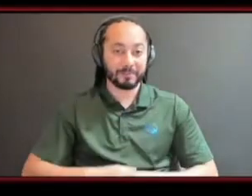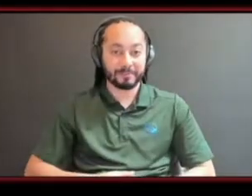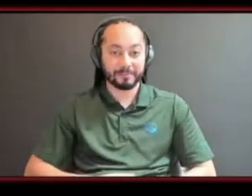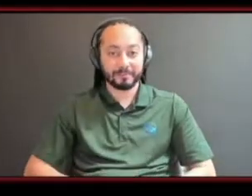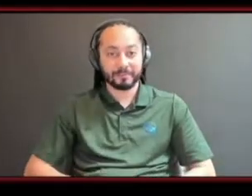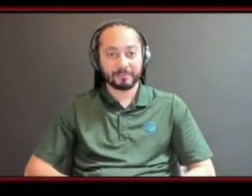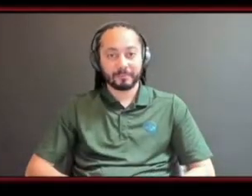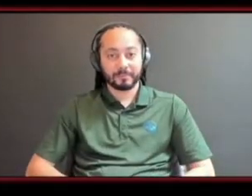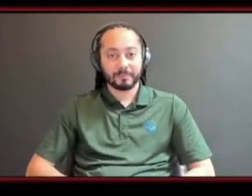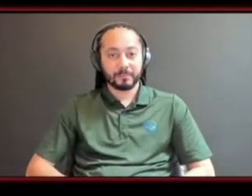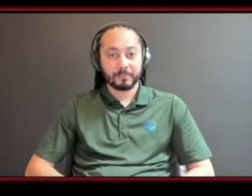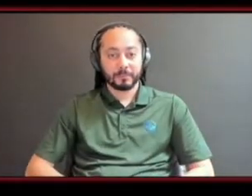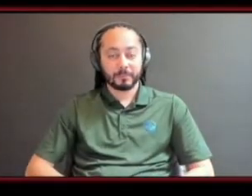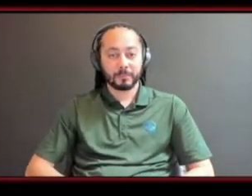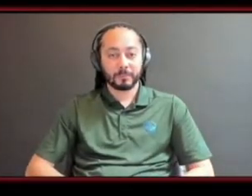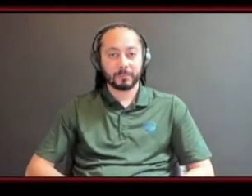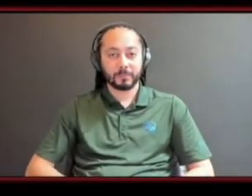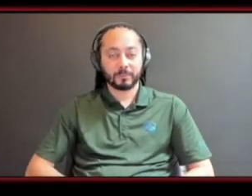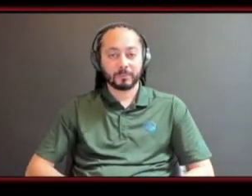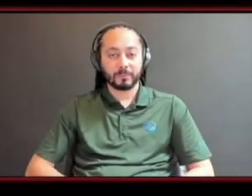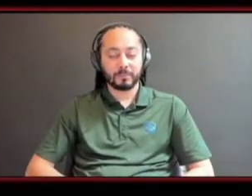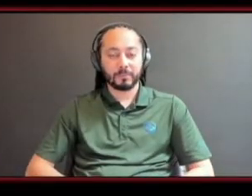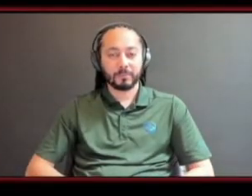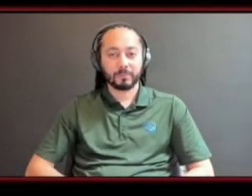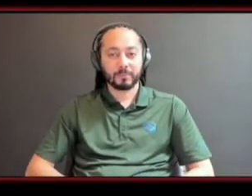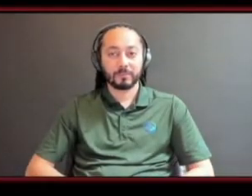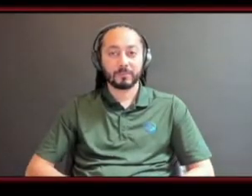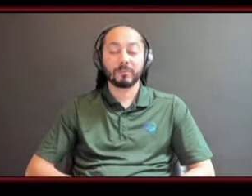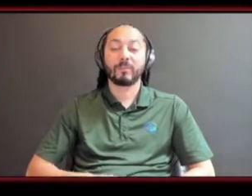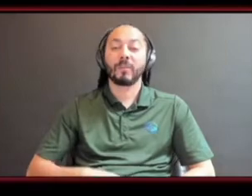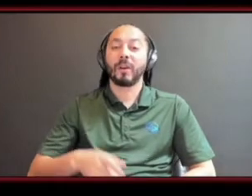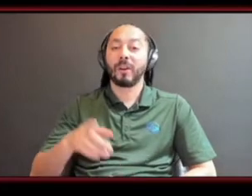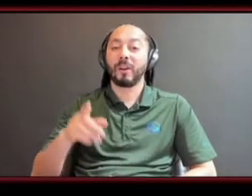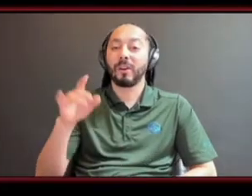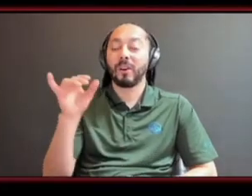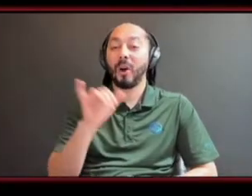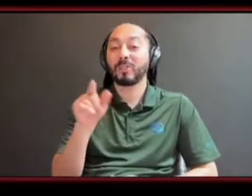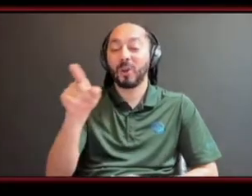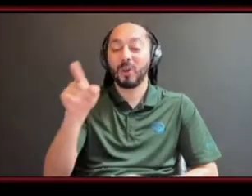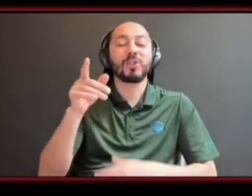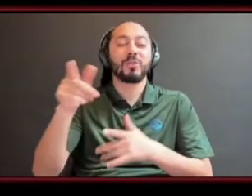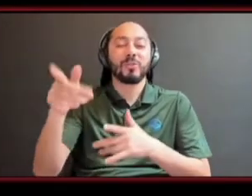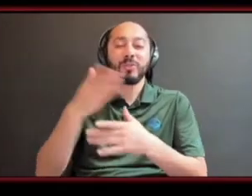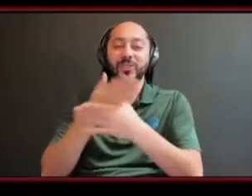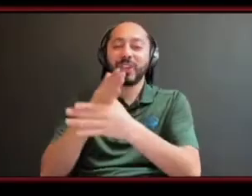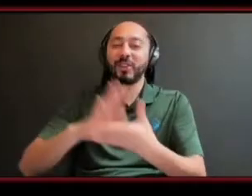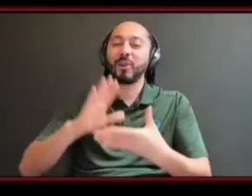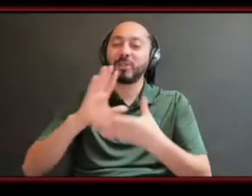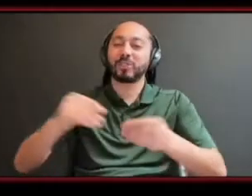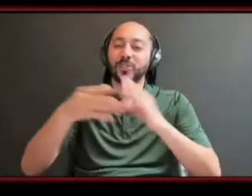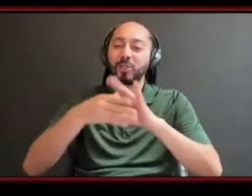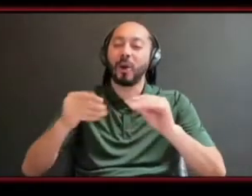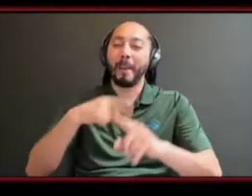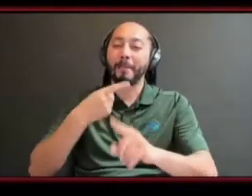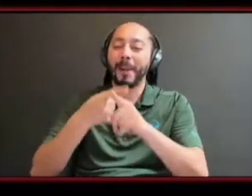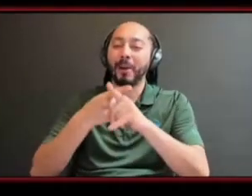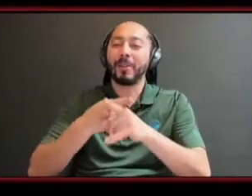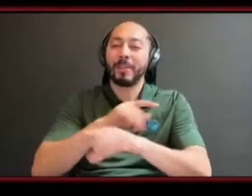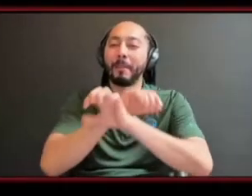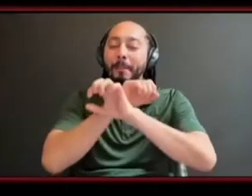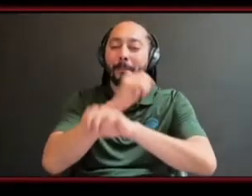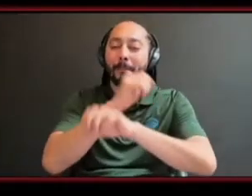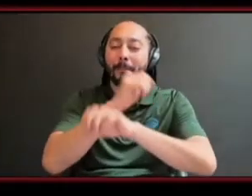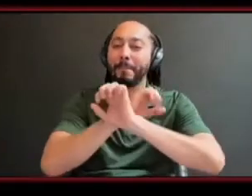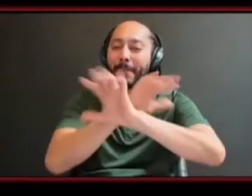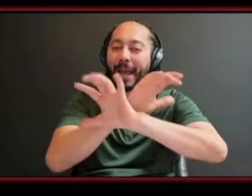shared uh the backpack story with uh chad badwick uh with me uh personally and i thought that that was really cool uh you know